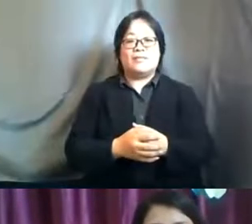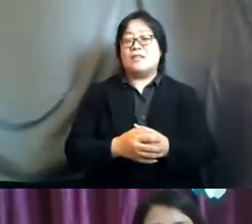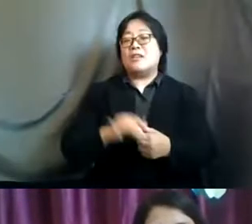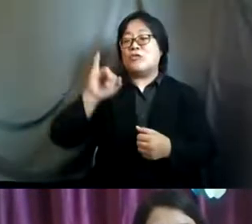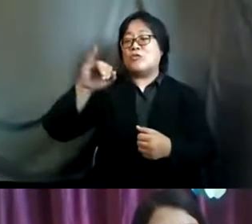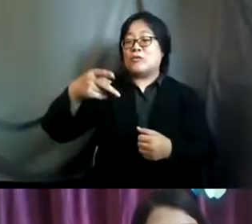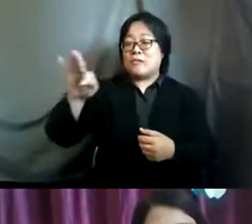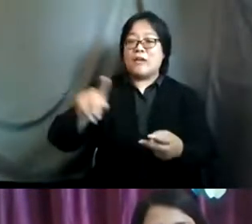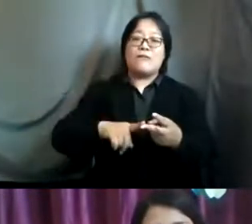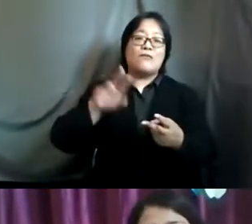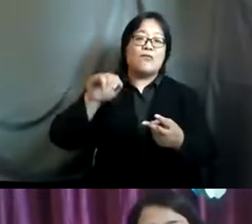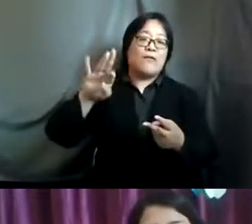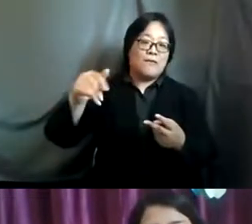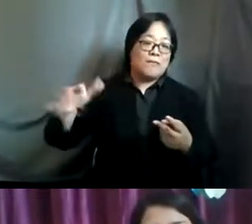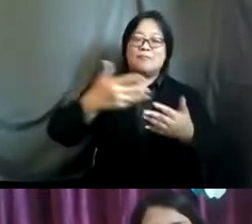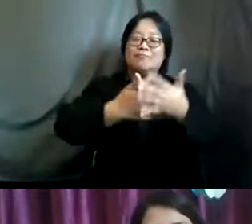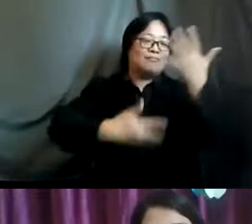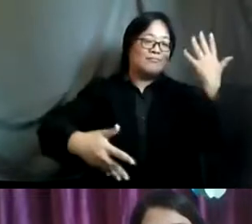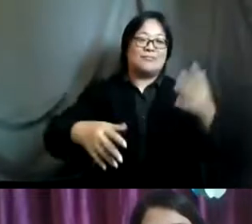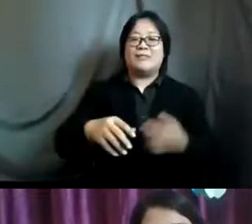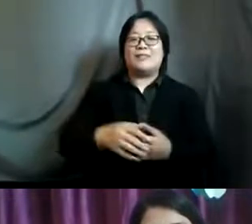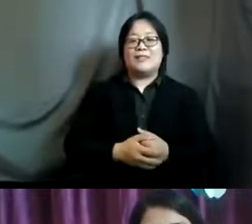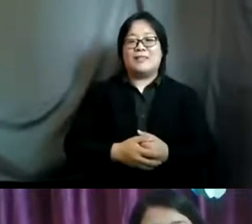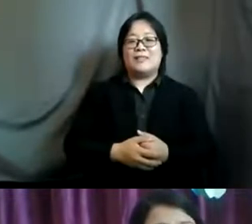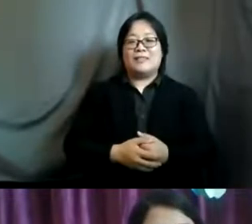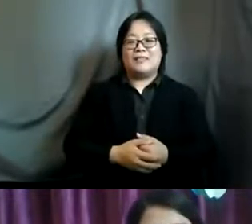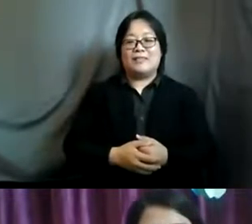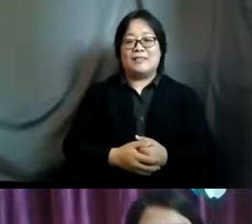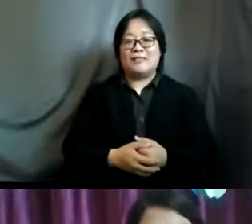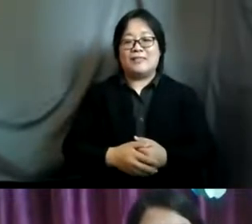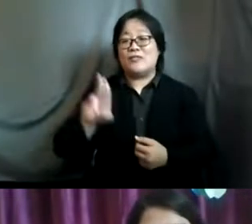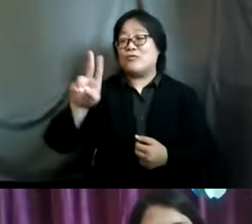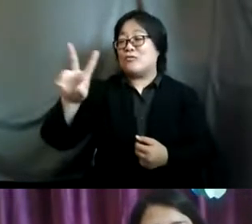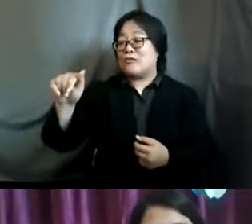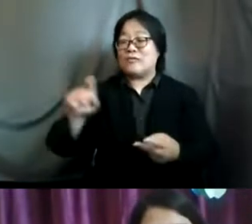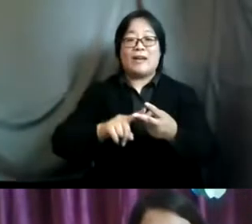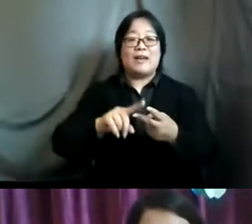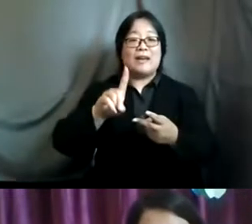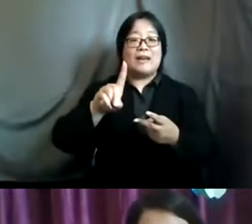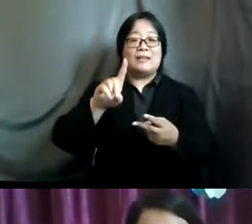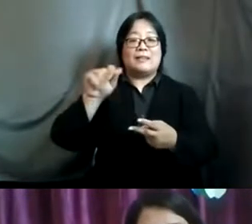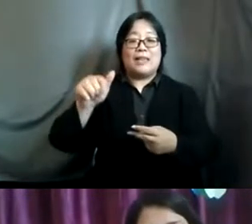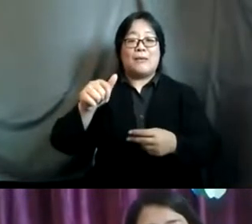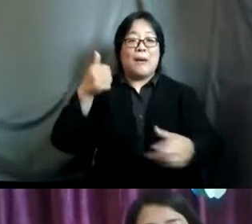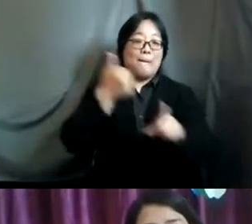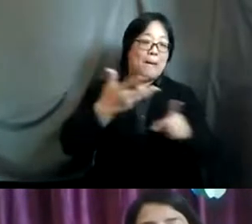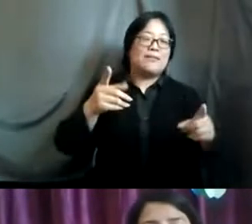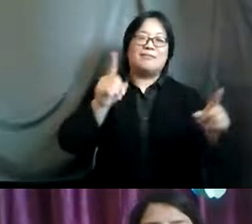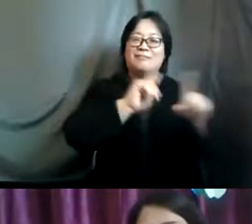other wipe your and uva and um visible impact and many more organizations they have been working